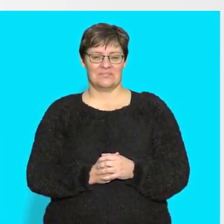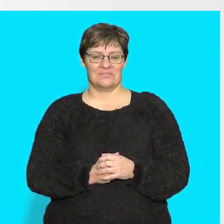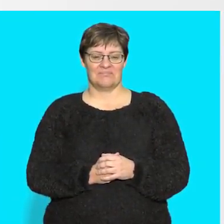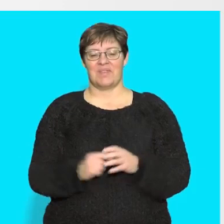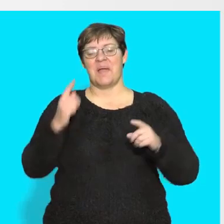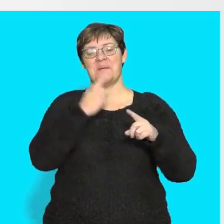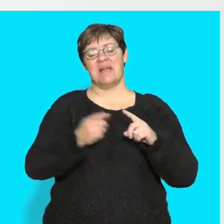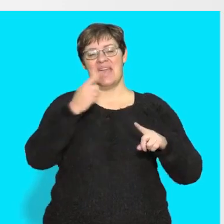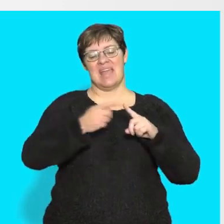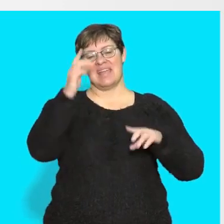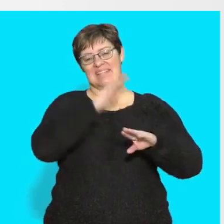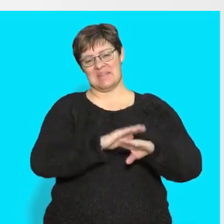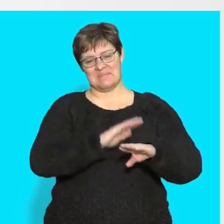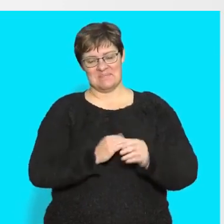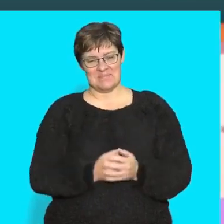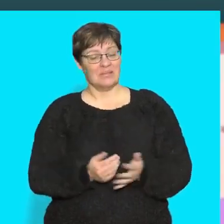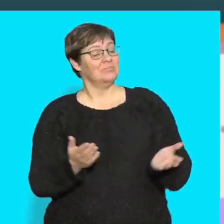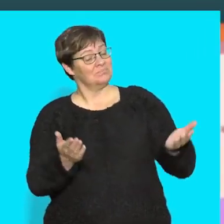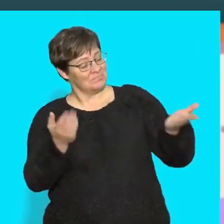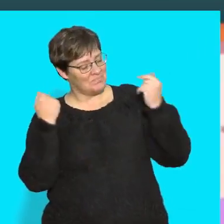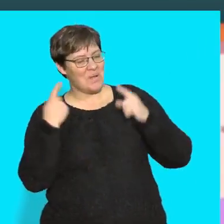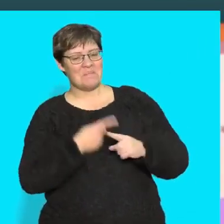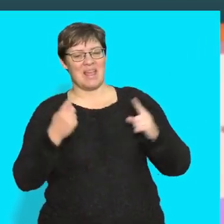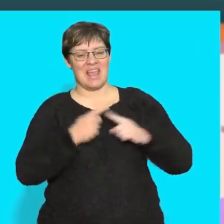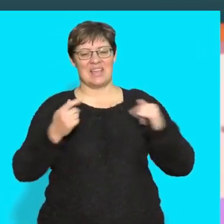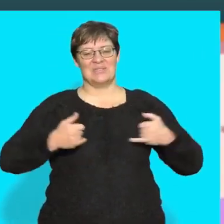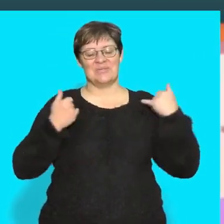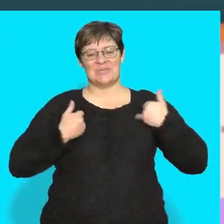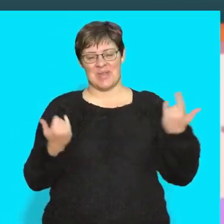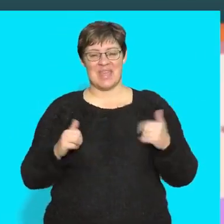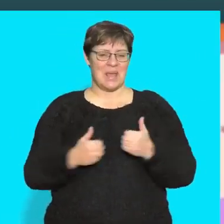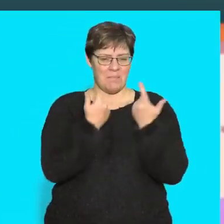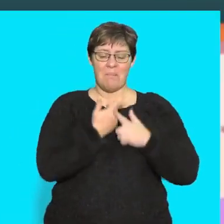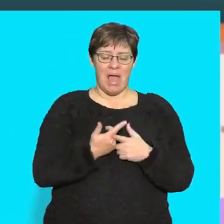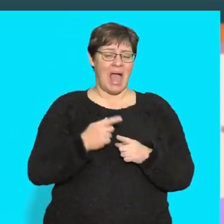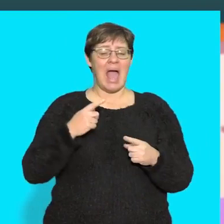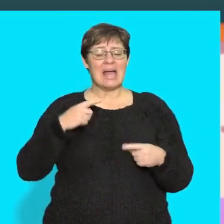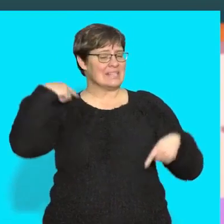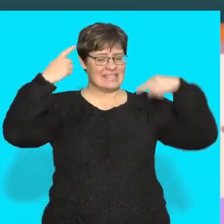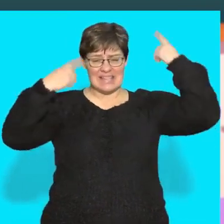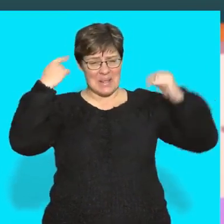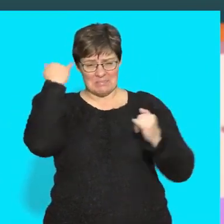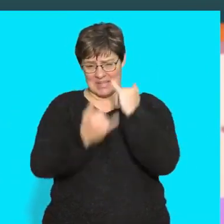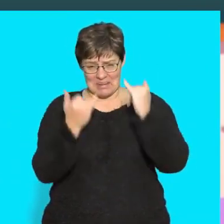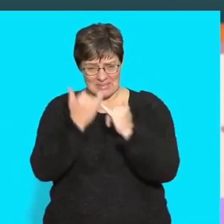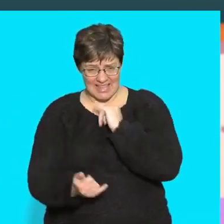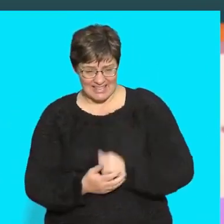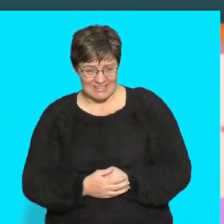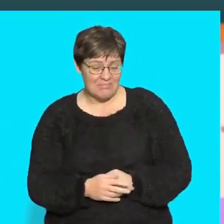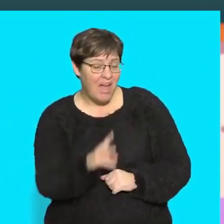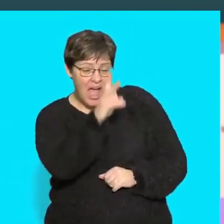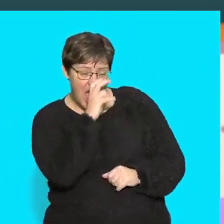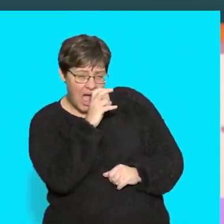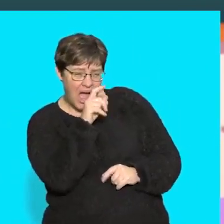Playtime! Let's play a fun game called Silly Mistakes. Listen to my sentence and then